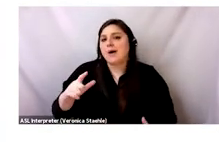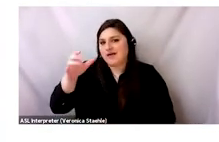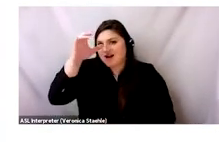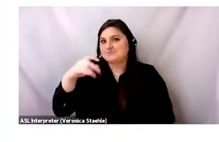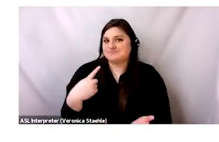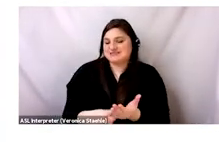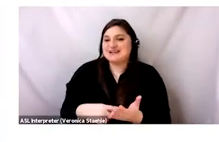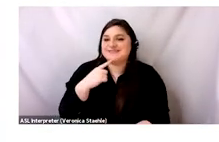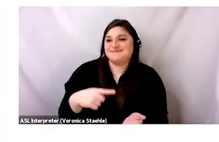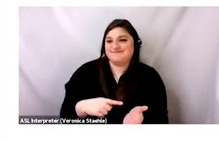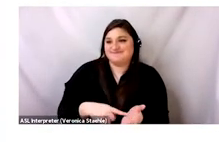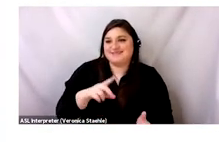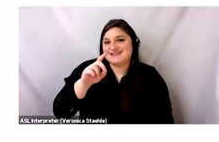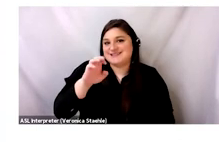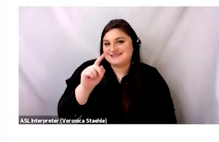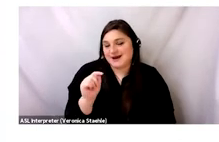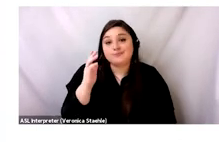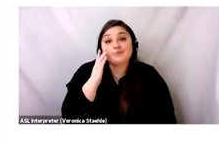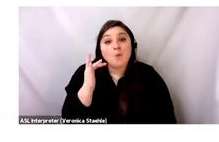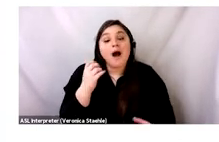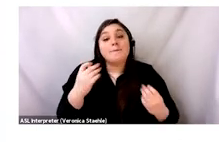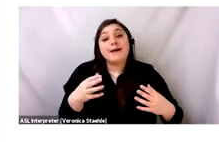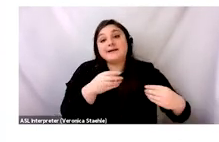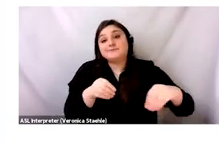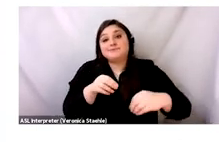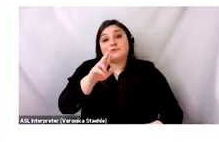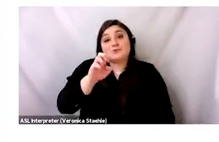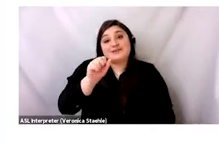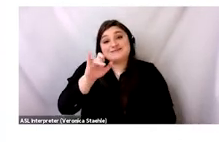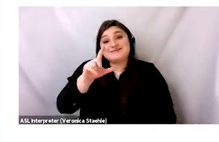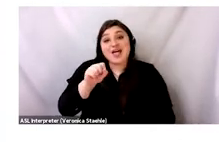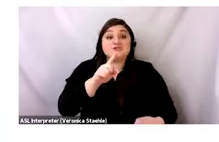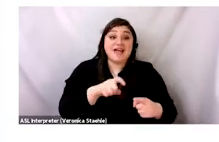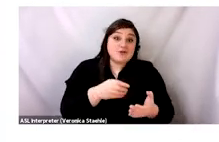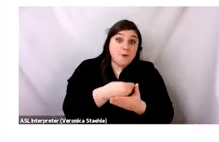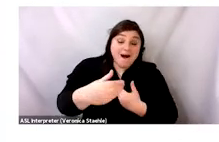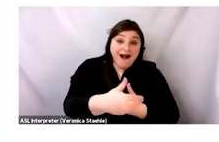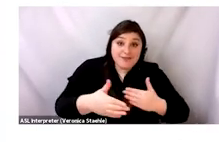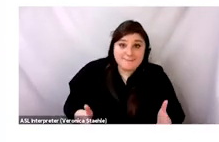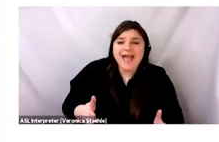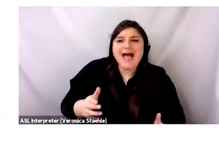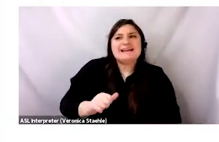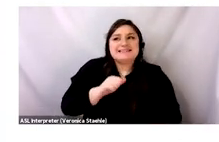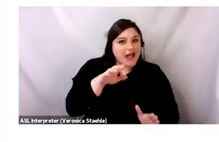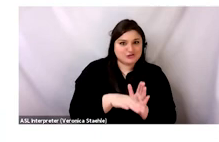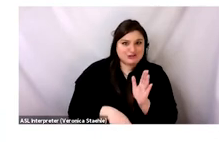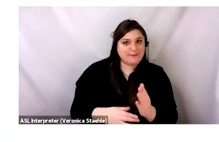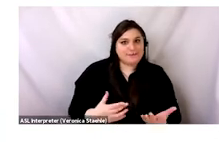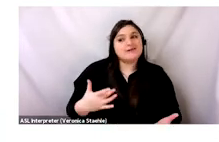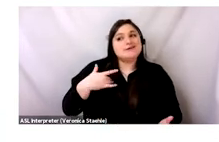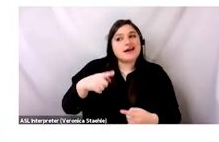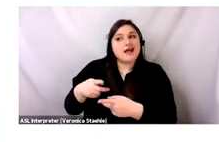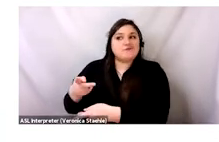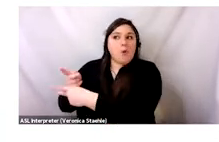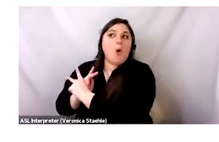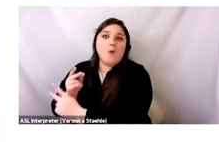of waste that I want to cover is debt. So as you have learned today, retailers pay a lot of money for bales, and they often take out loans to do so.